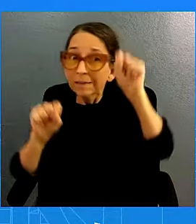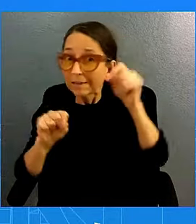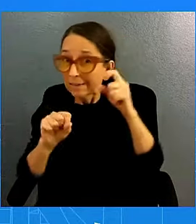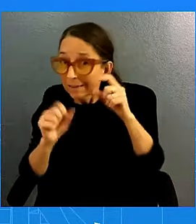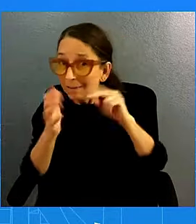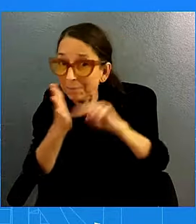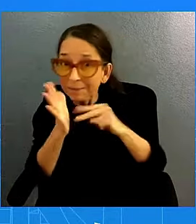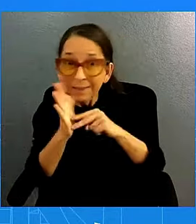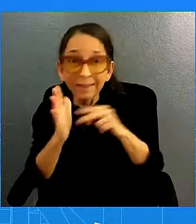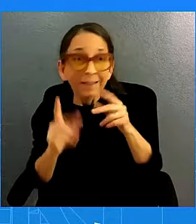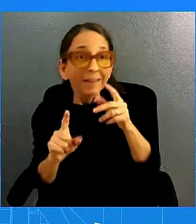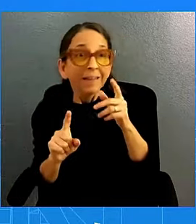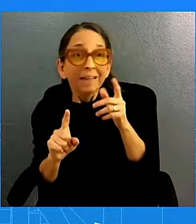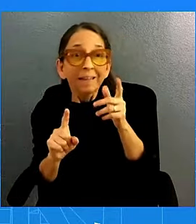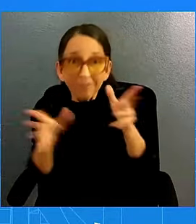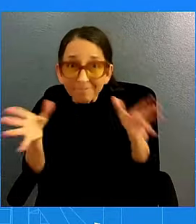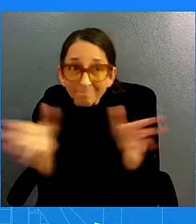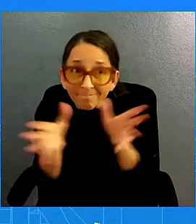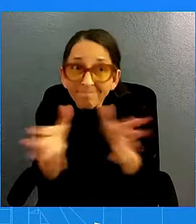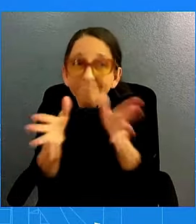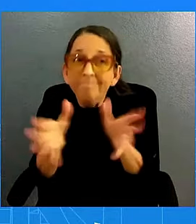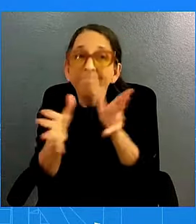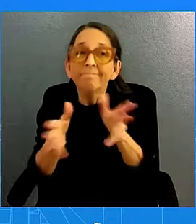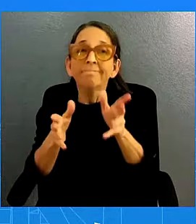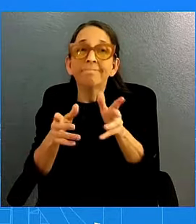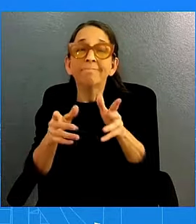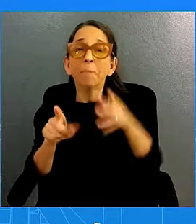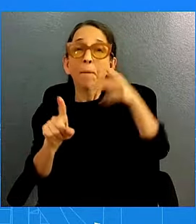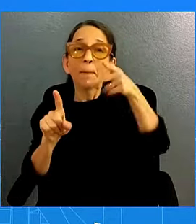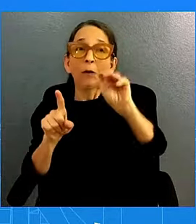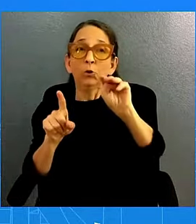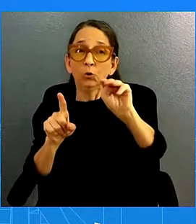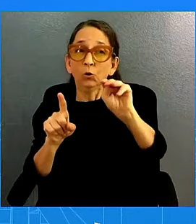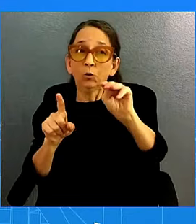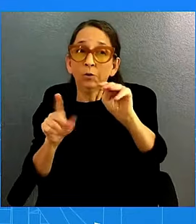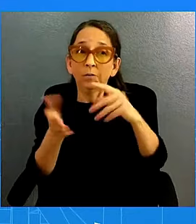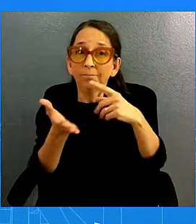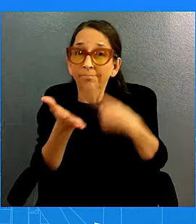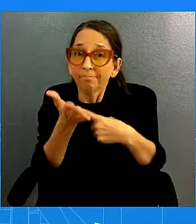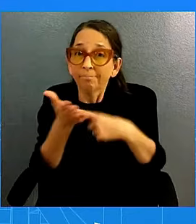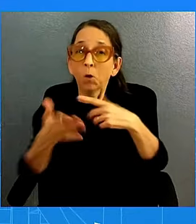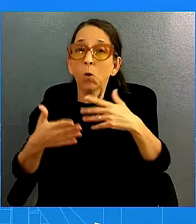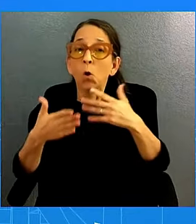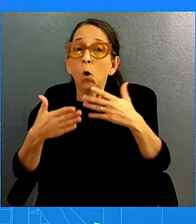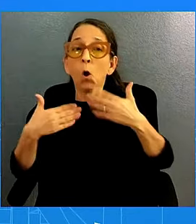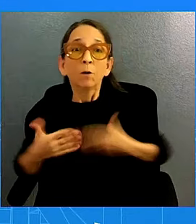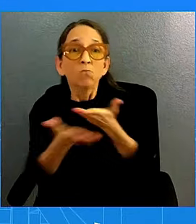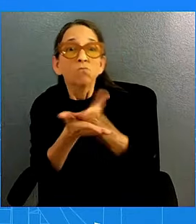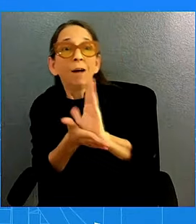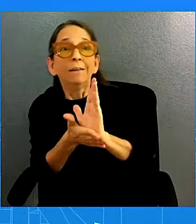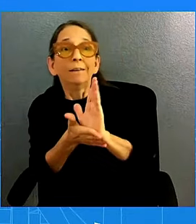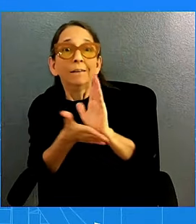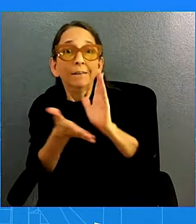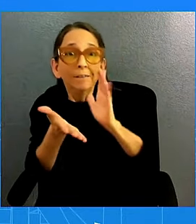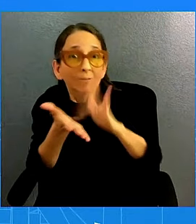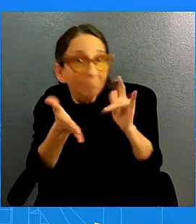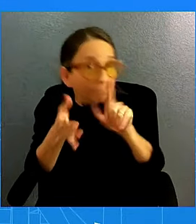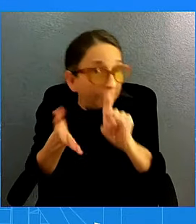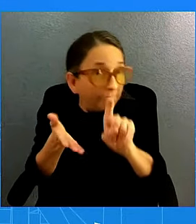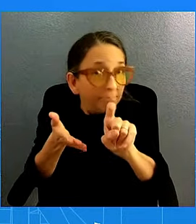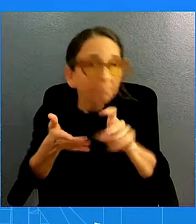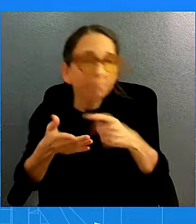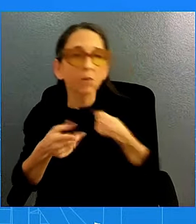human rights abuses while they're talking, you know, one-on-one? There's not a conversation that he has with foreign leaders where